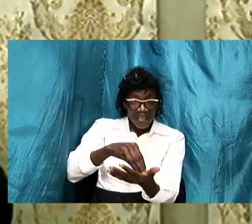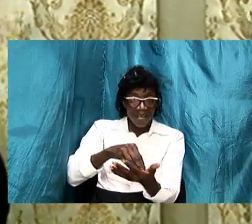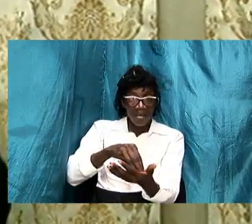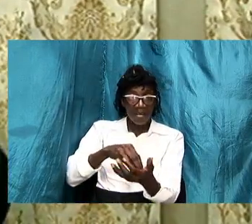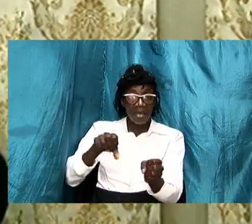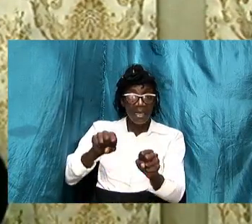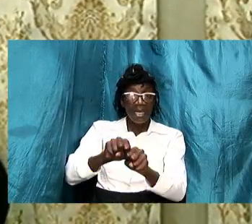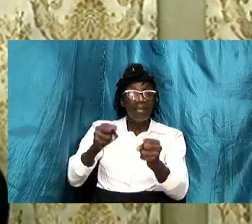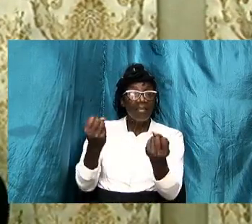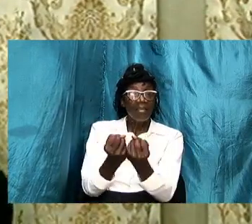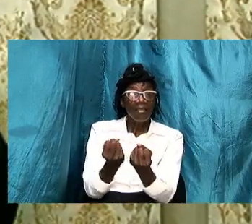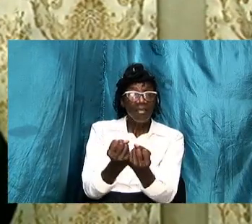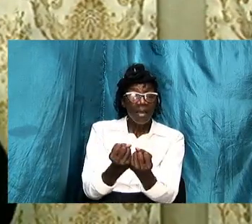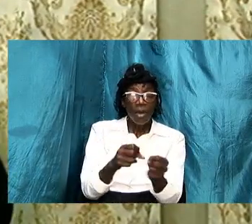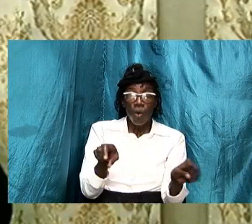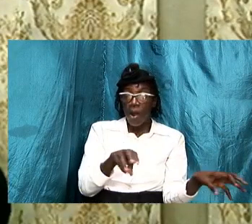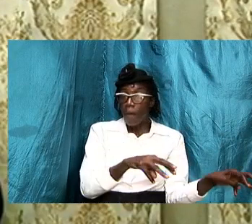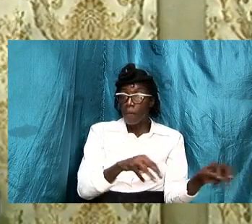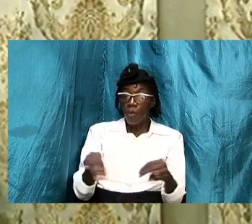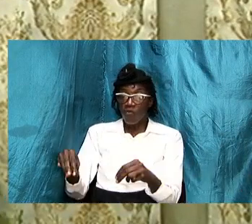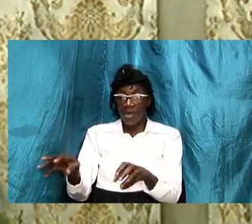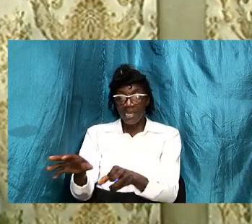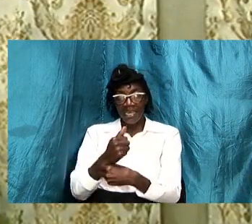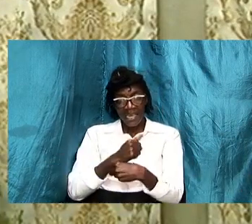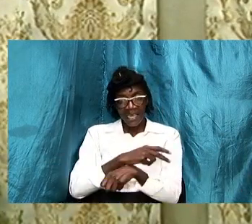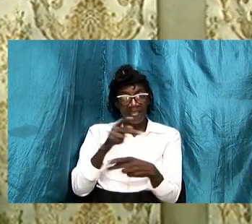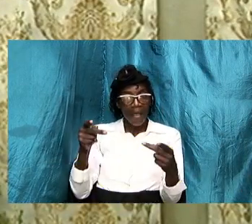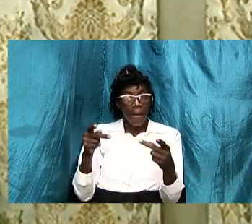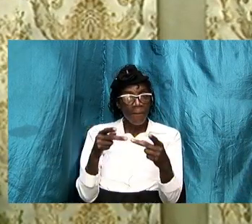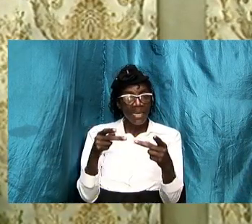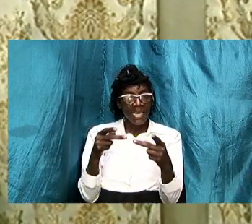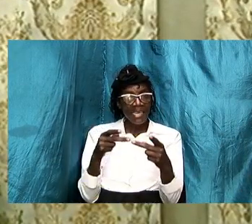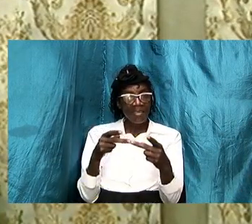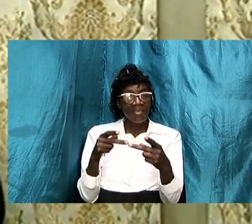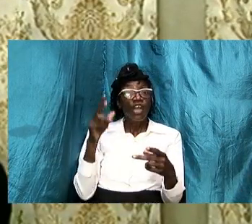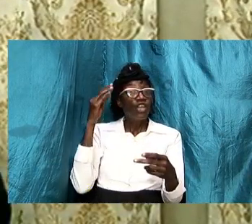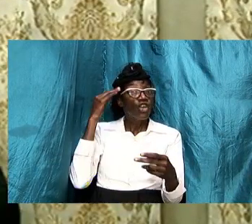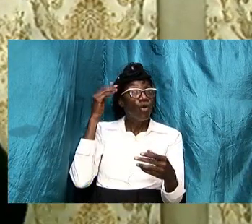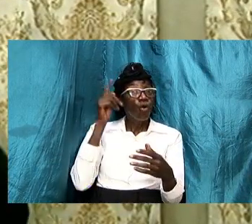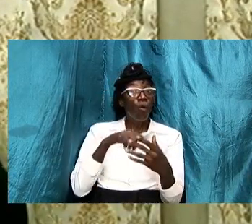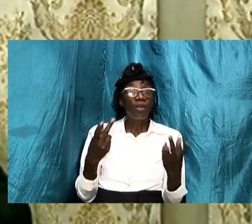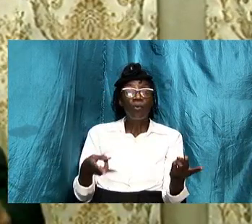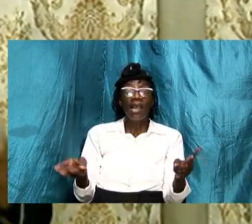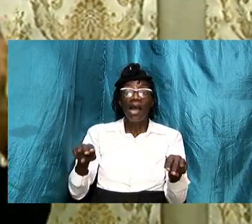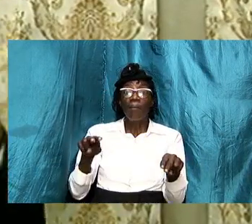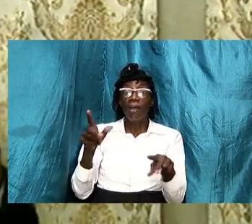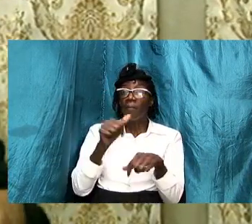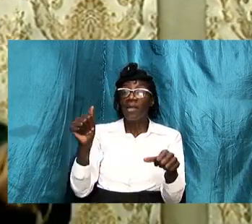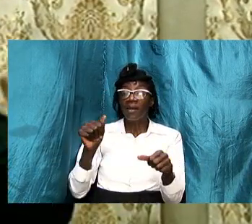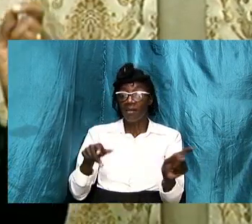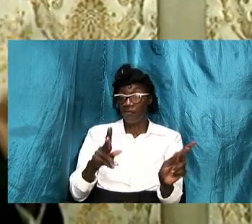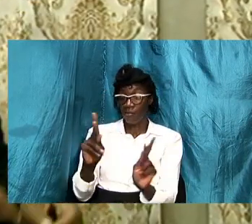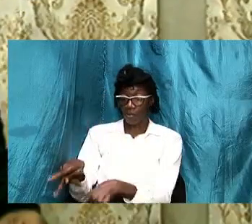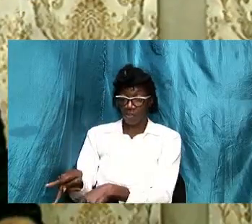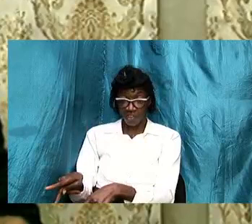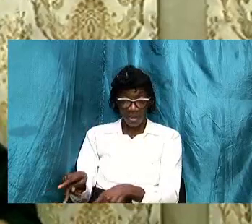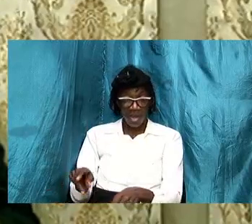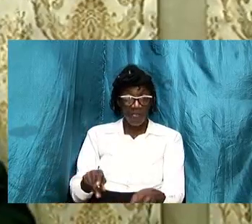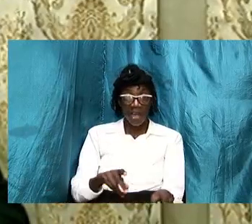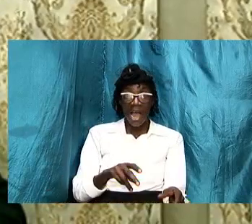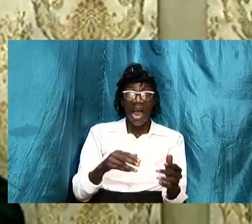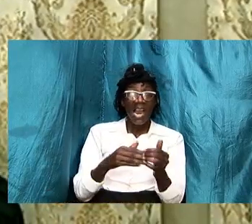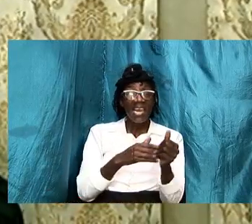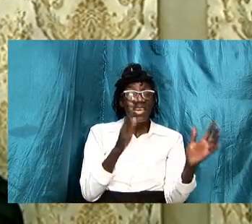the movements takes place in terms of you know what is to happen because of the position of leadership and headship